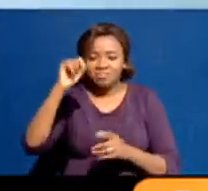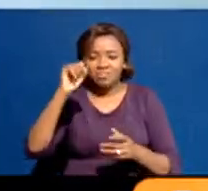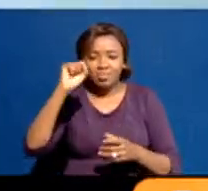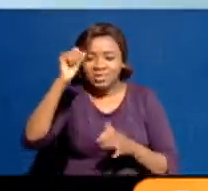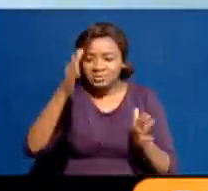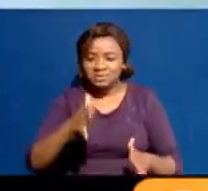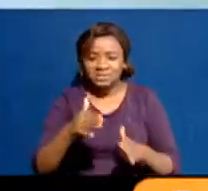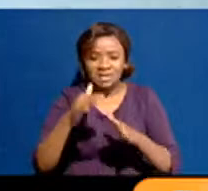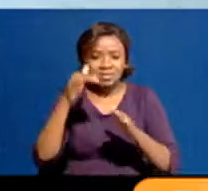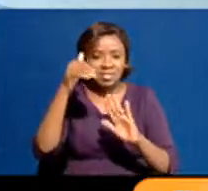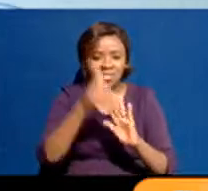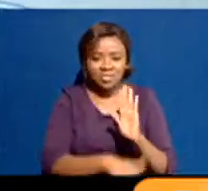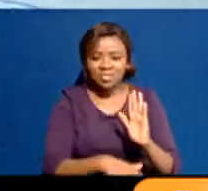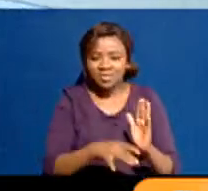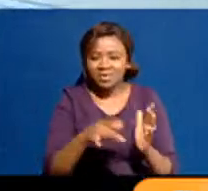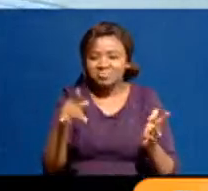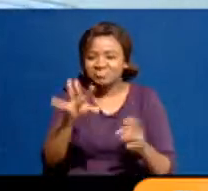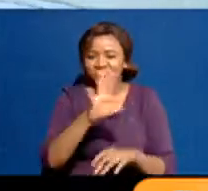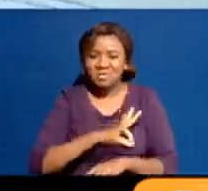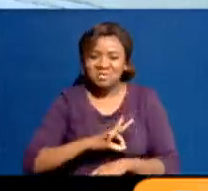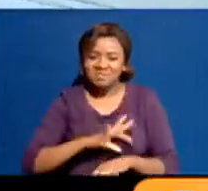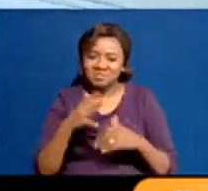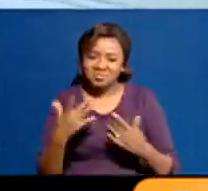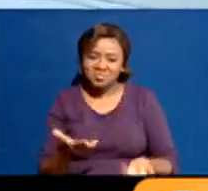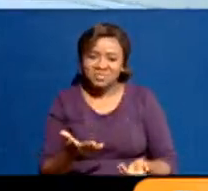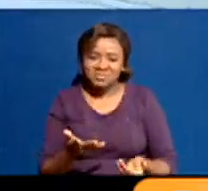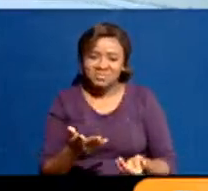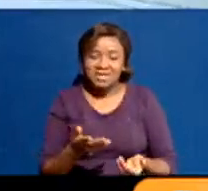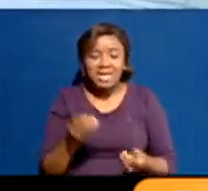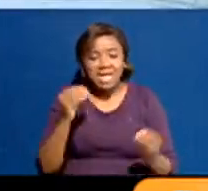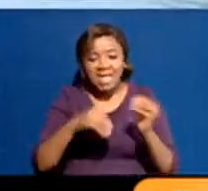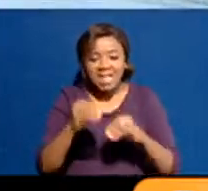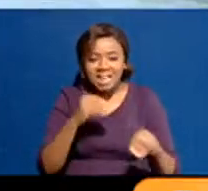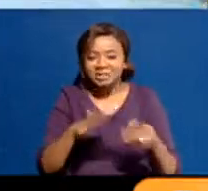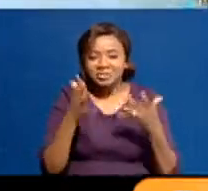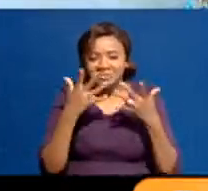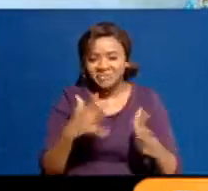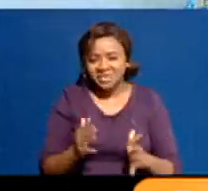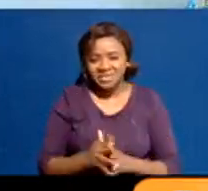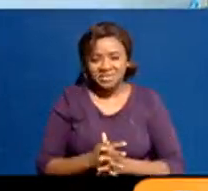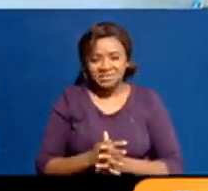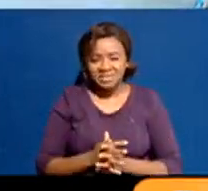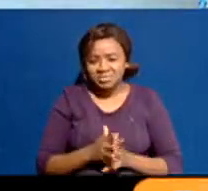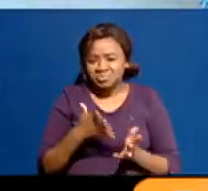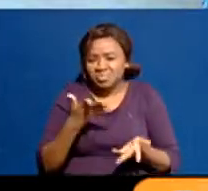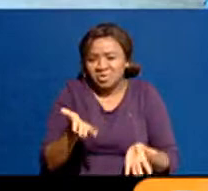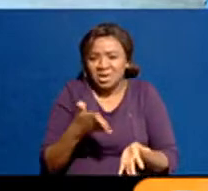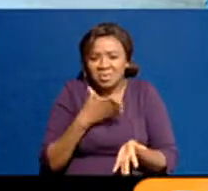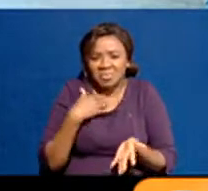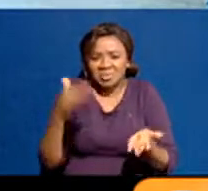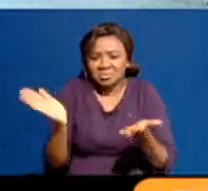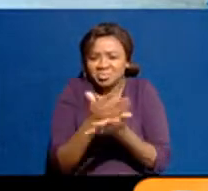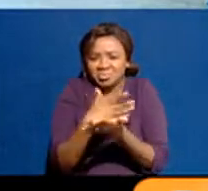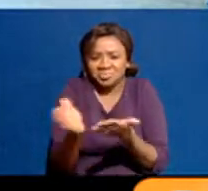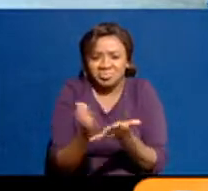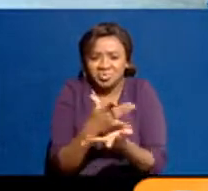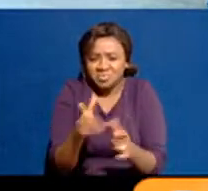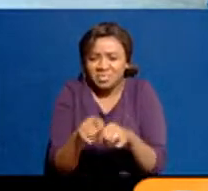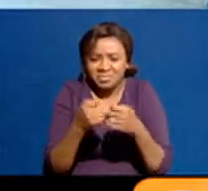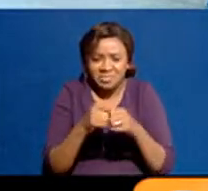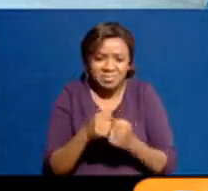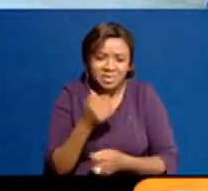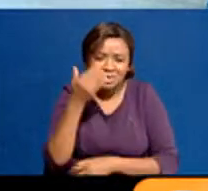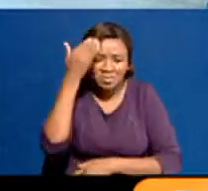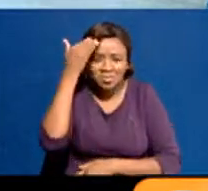election's already gone. There are elections in 2027. Why do you want to destroy everything that these people actually have? And I think the message to government is